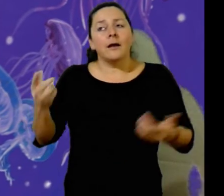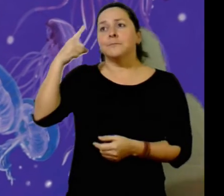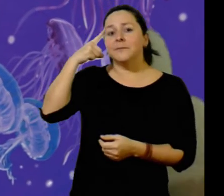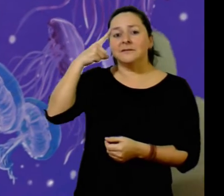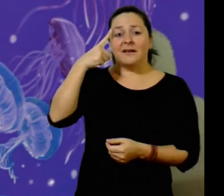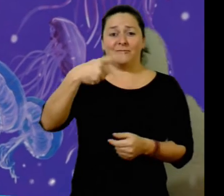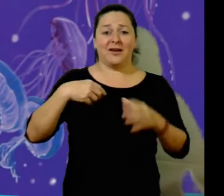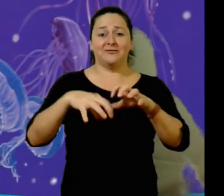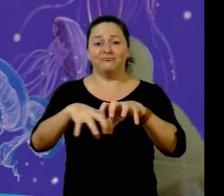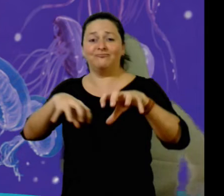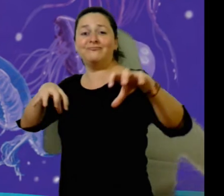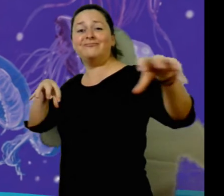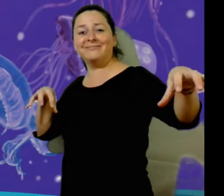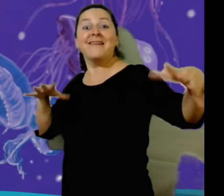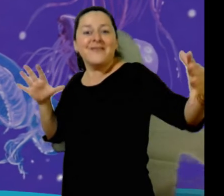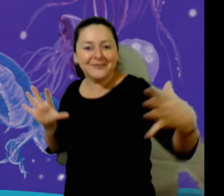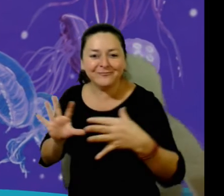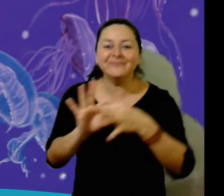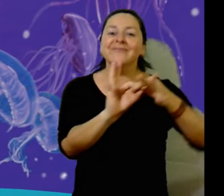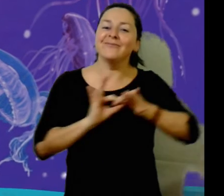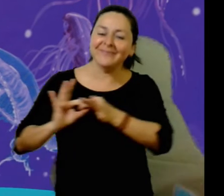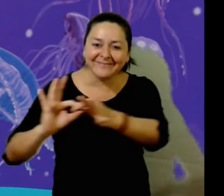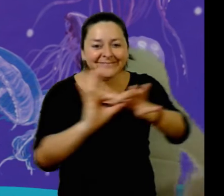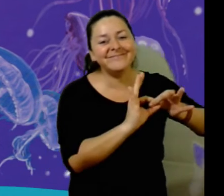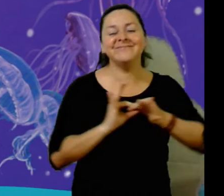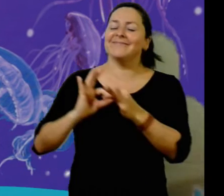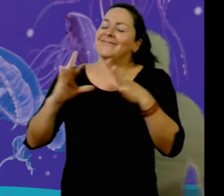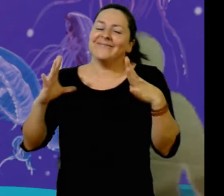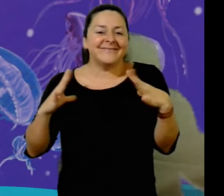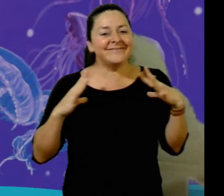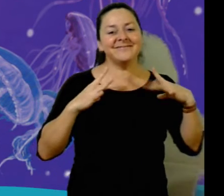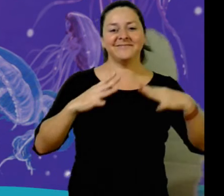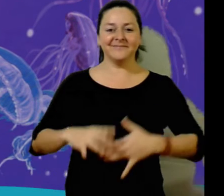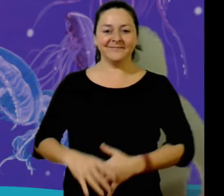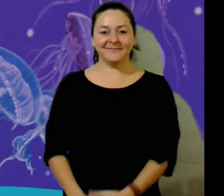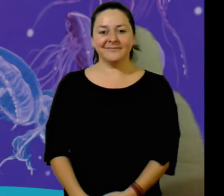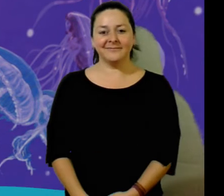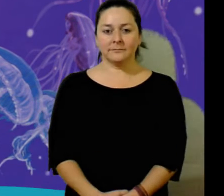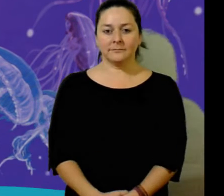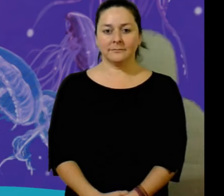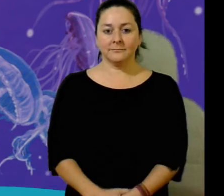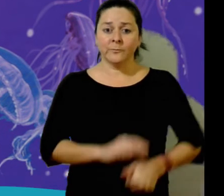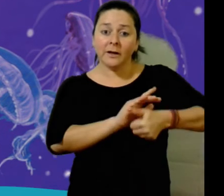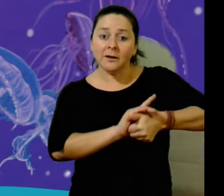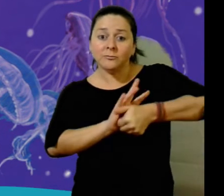And your eggs? This season, I won't be able to lay my eggs. But I'm very happy to see you again.